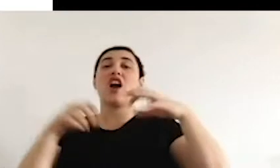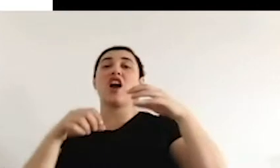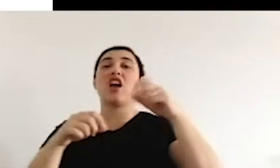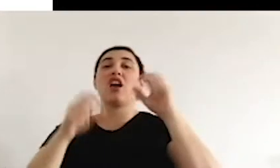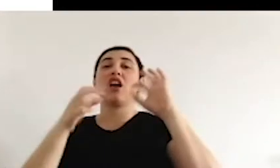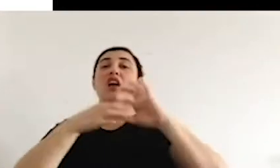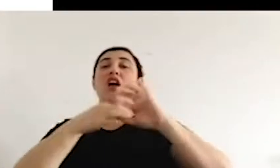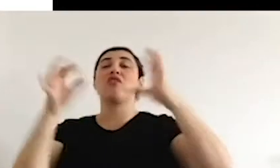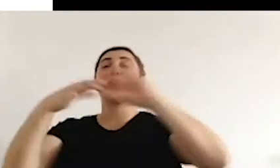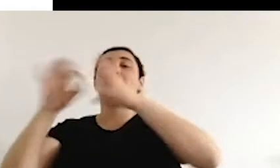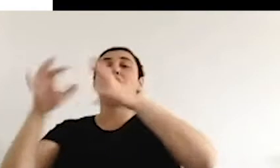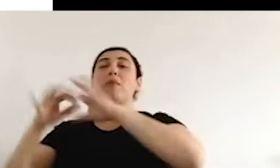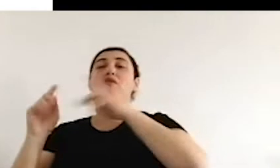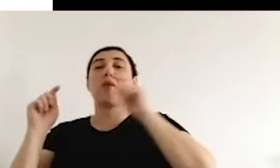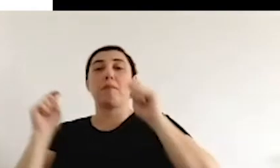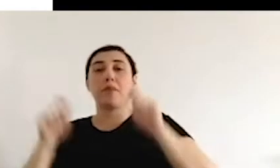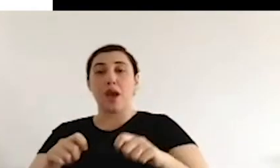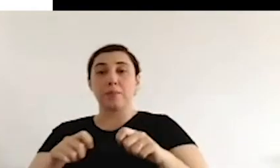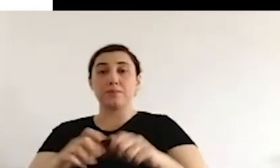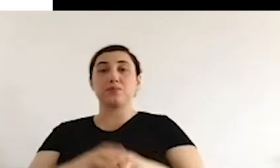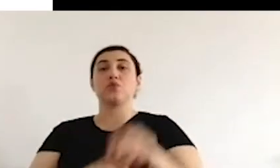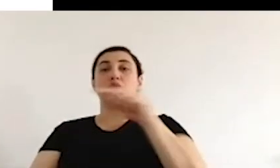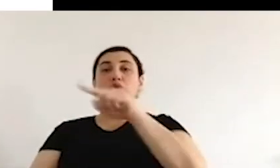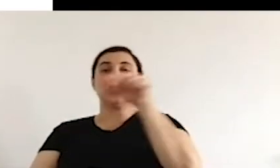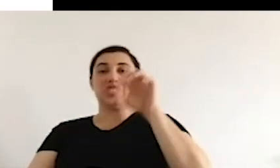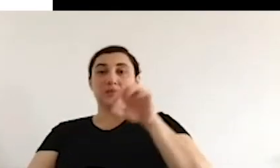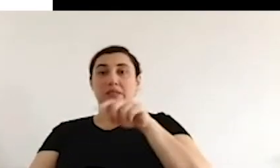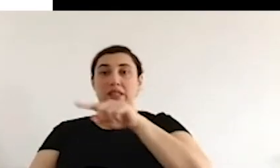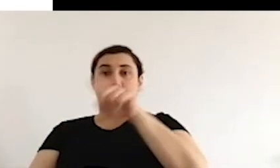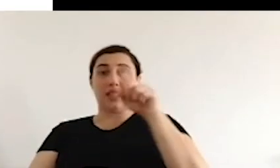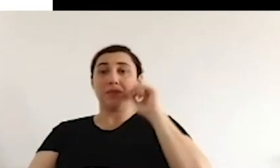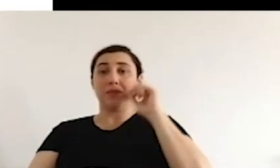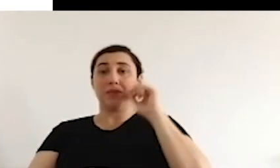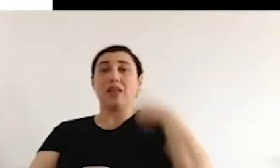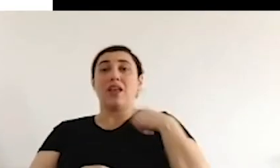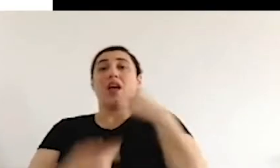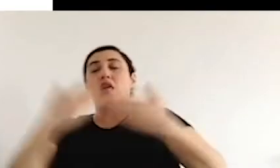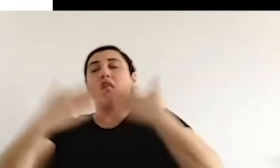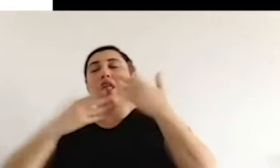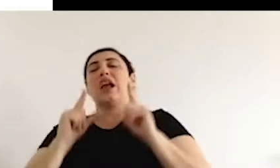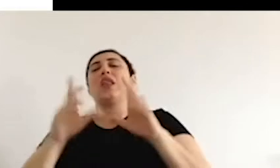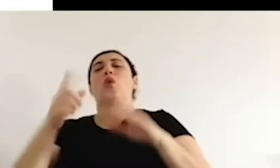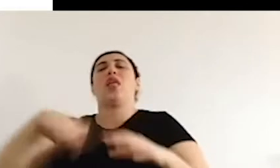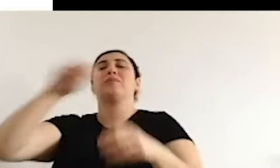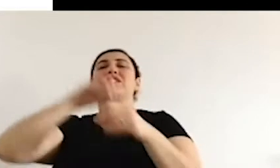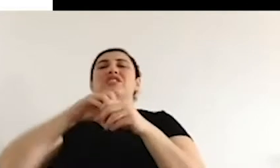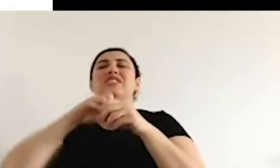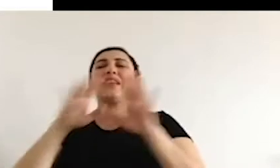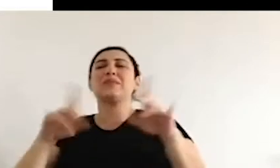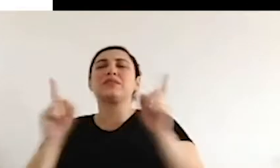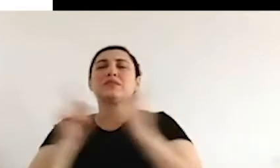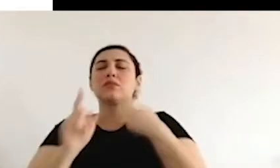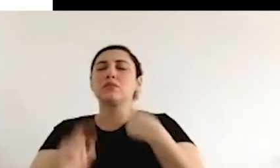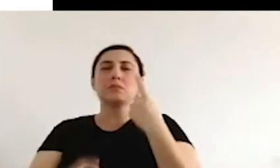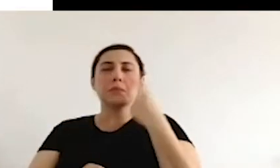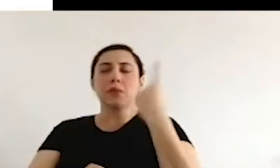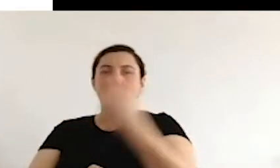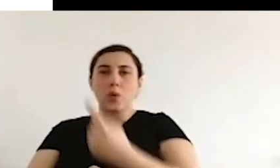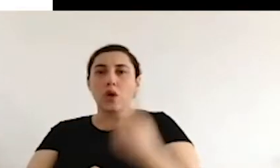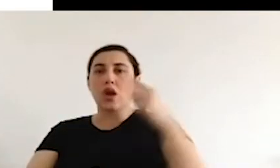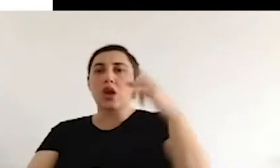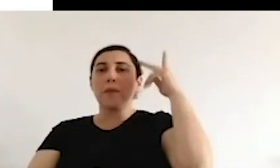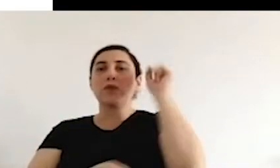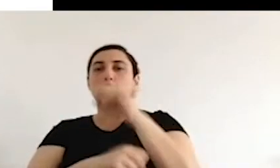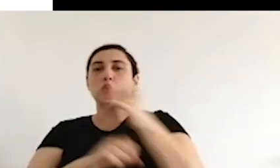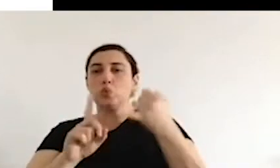of 23 subcategories. I will not mention each and every one of them. But we can see xenophobia